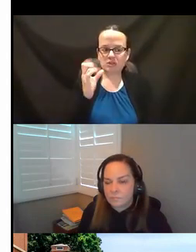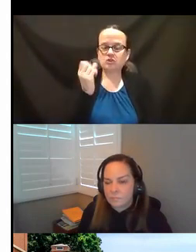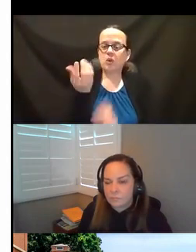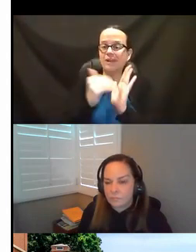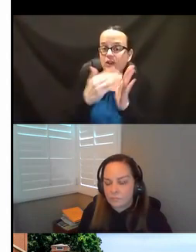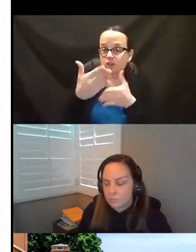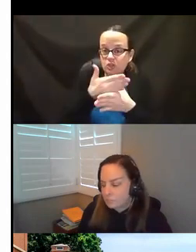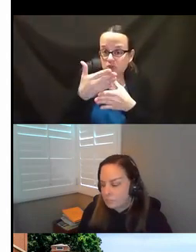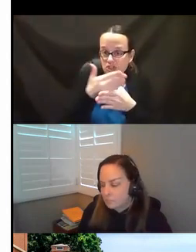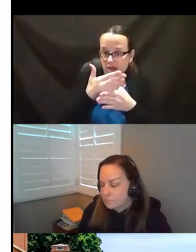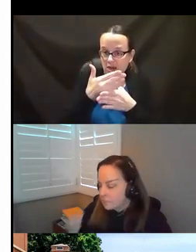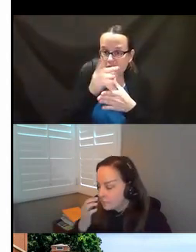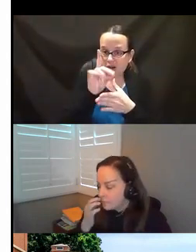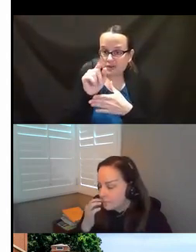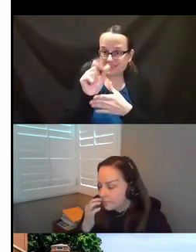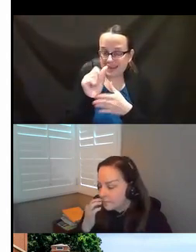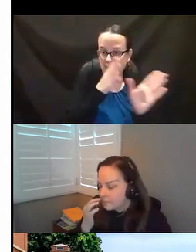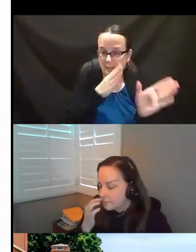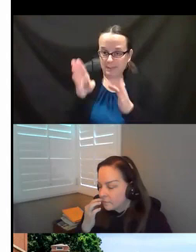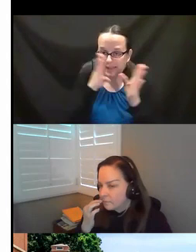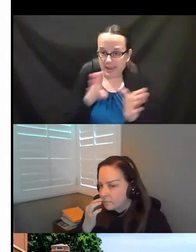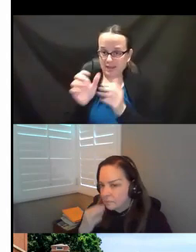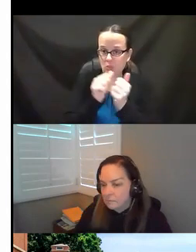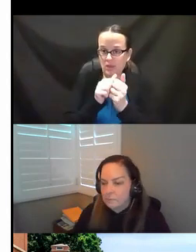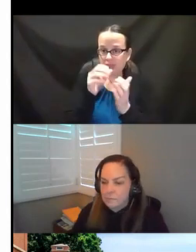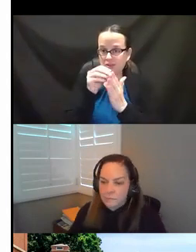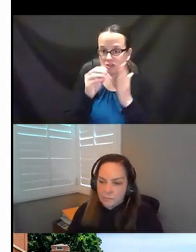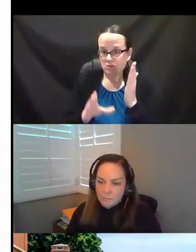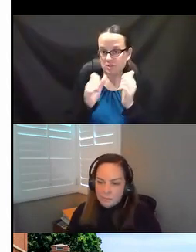do you share data collaboratively in planning for students with disabilities?